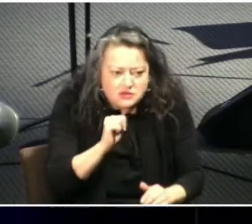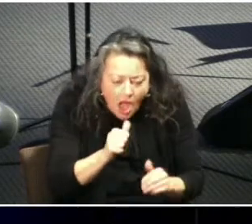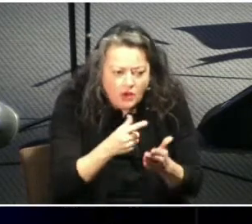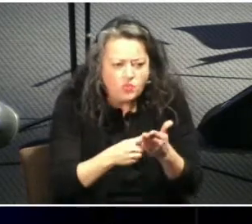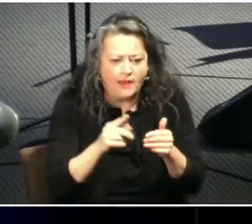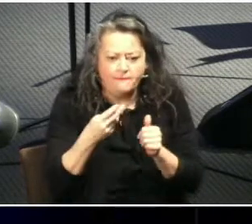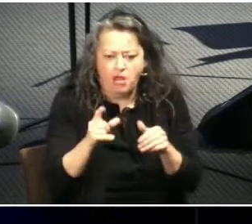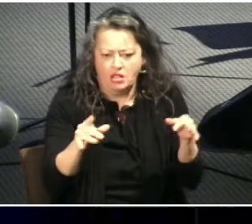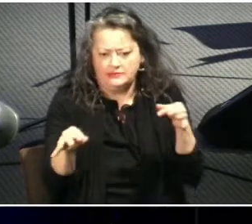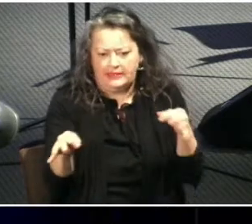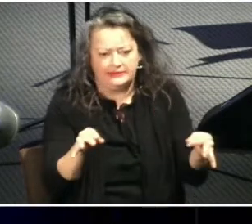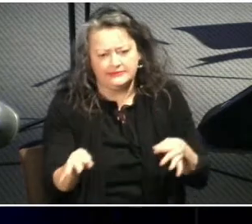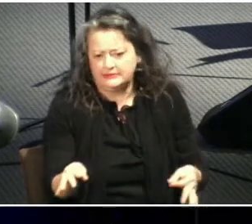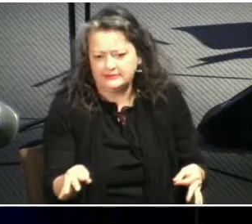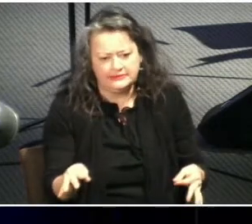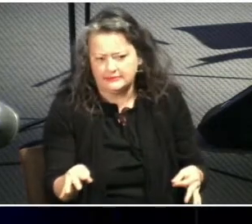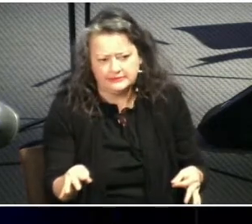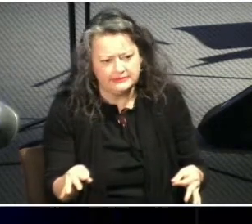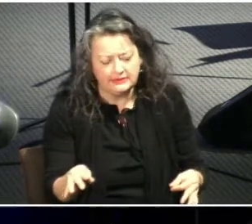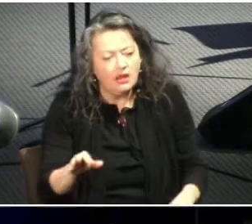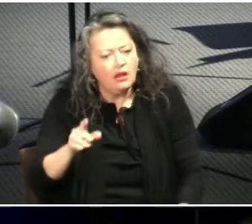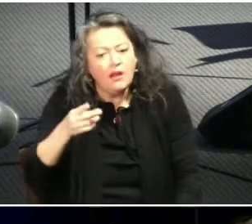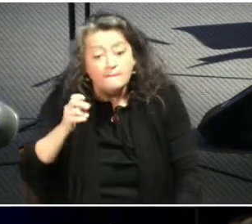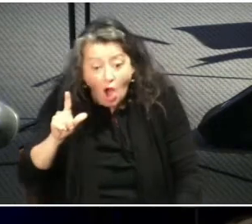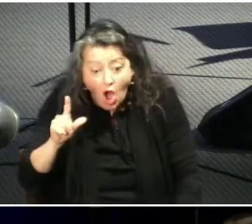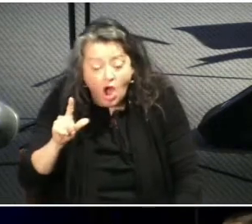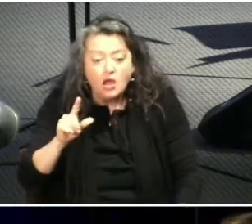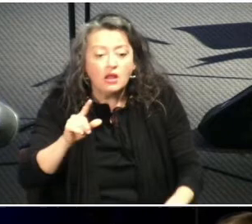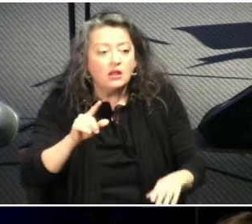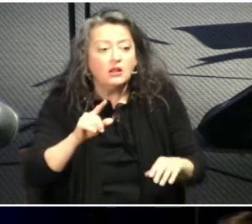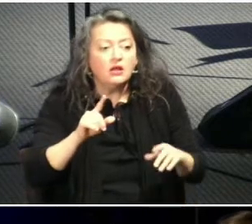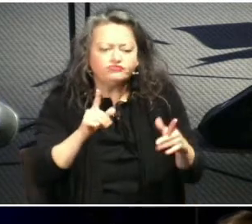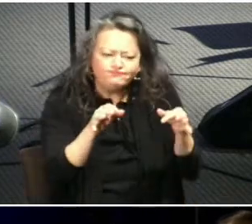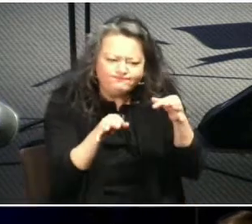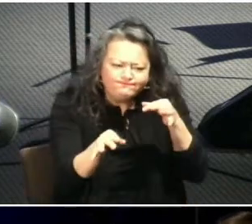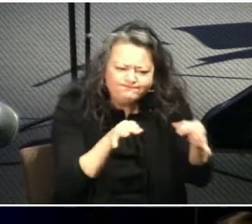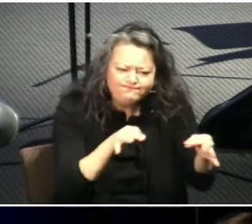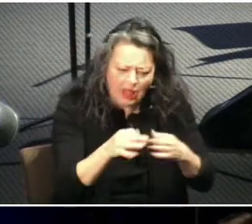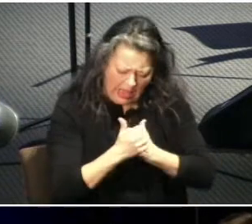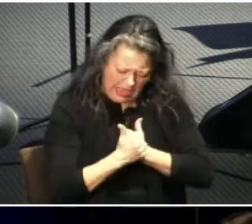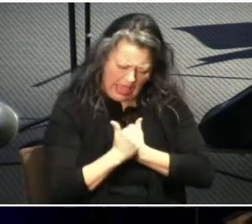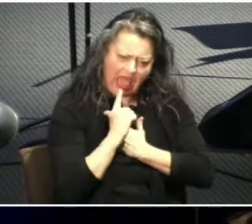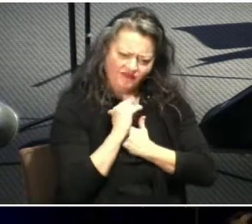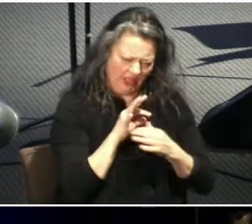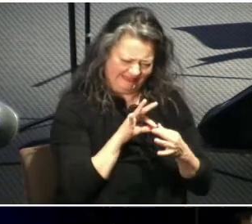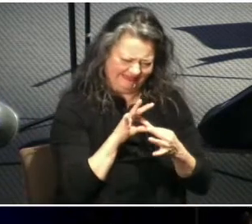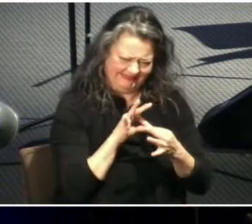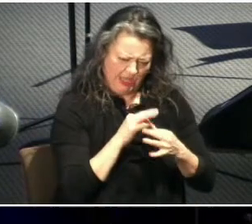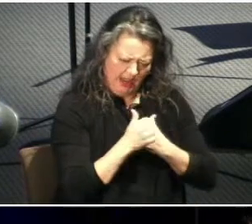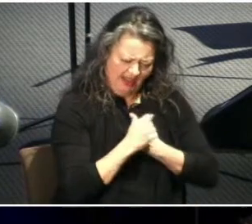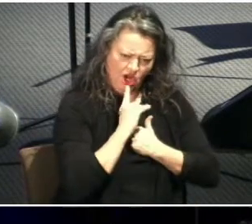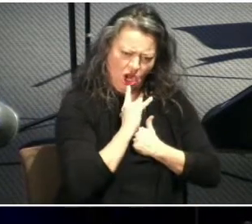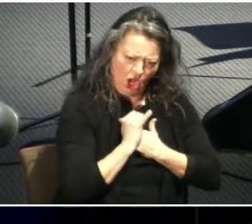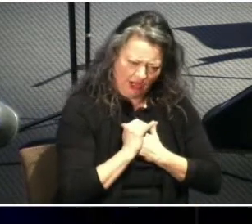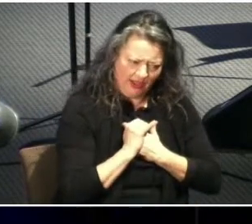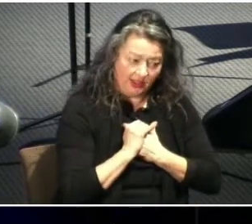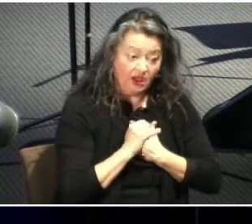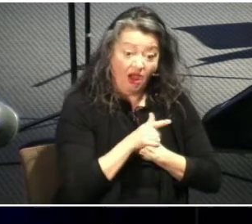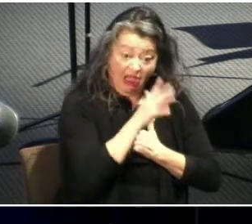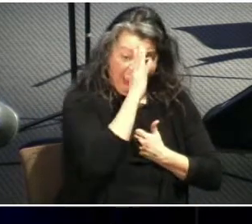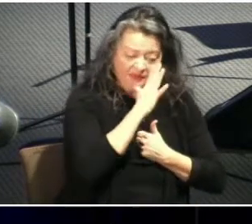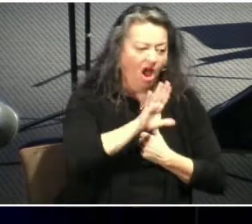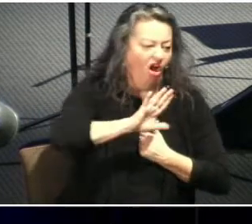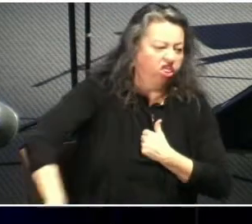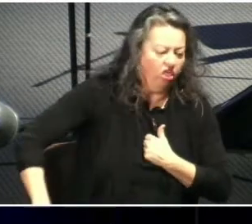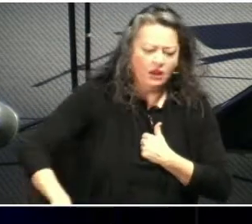it isn't the type of love that jesus characterizes for us so maybe that doesn't